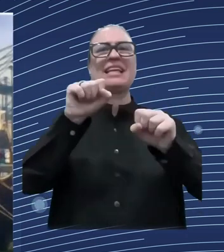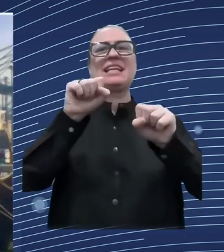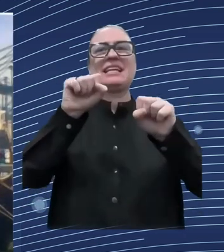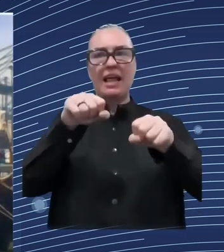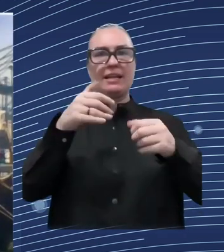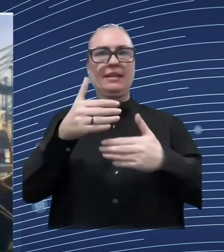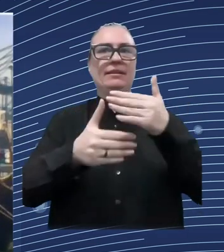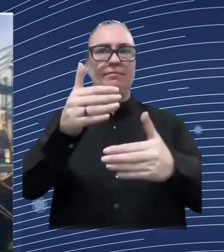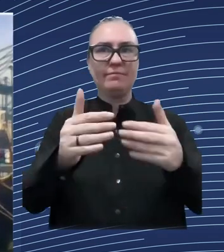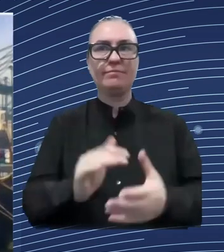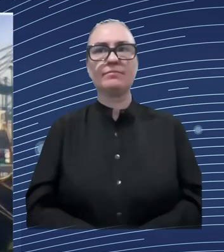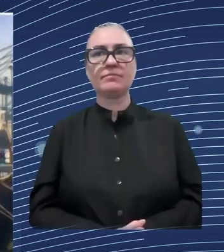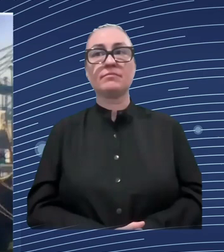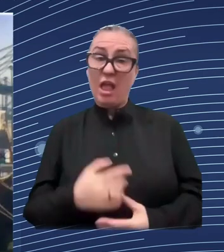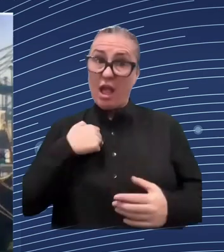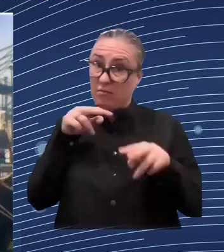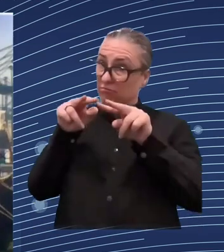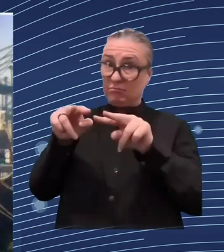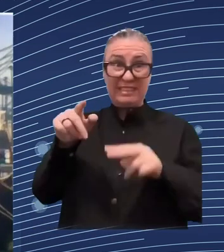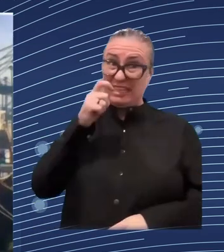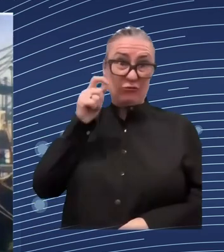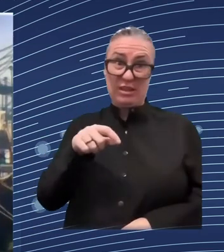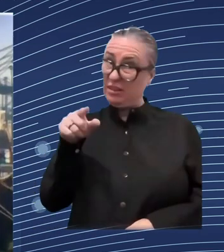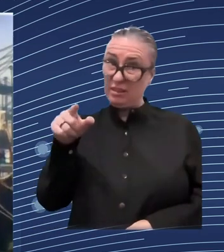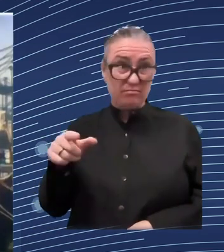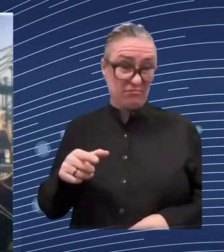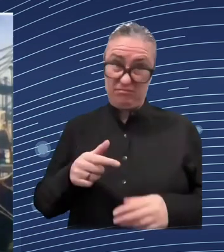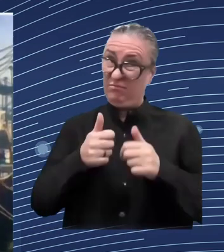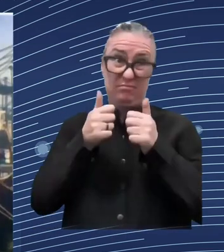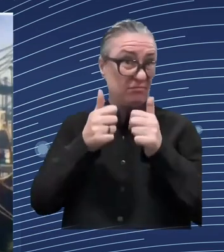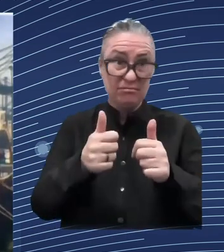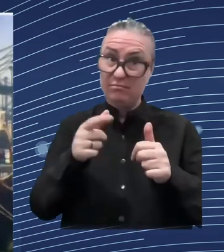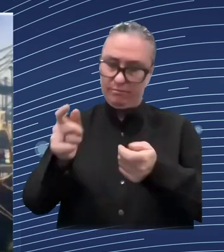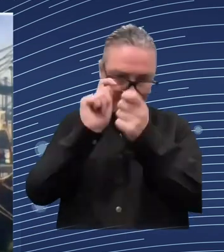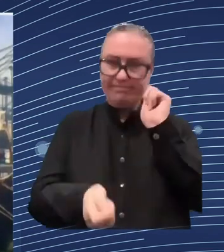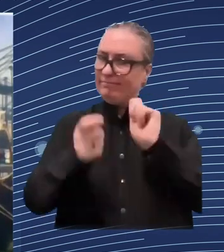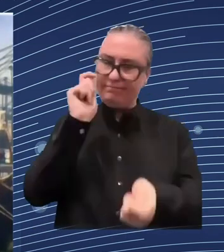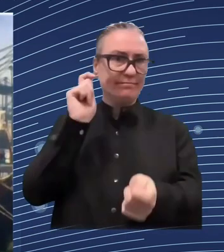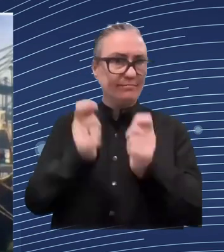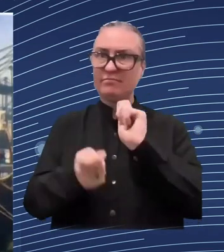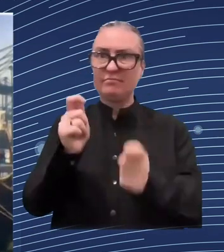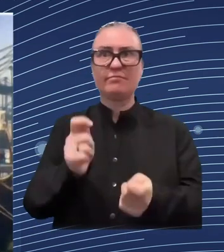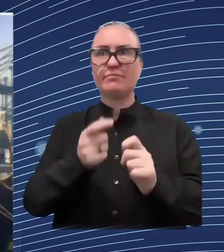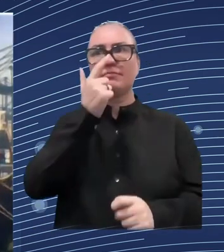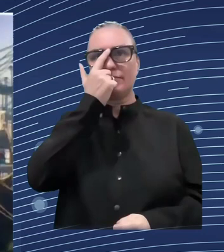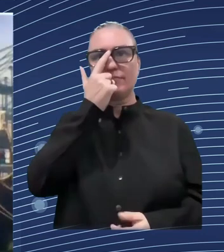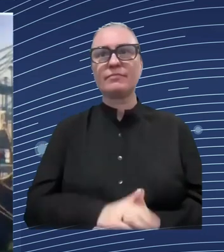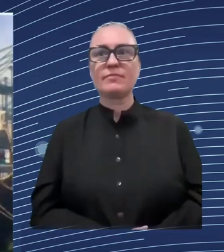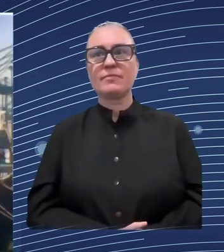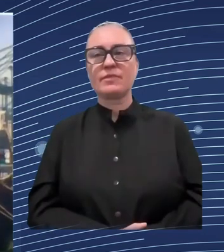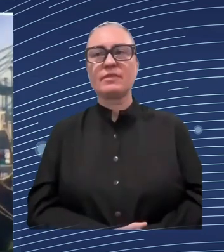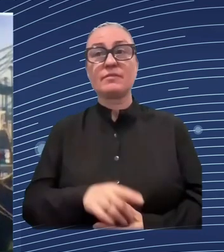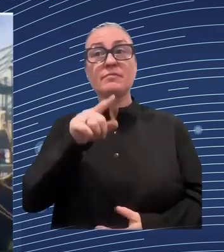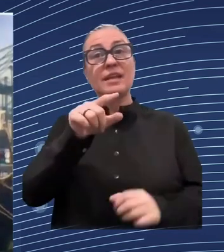very good um example for many of the other countries uh in in their further integration with europe